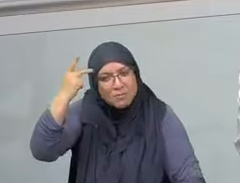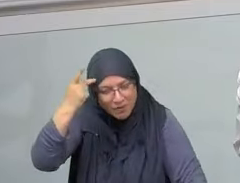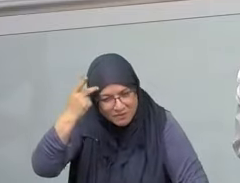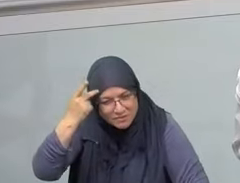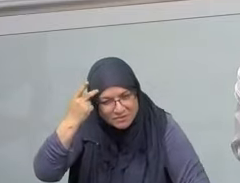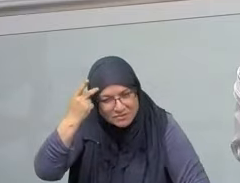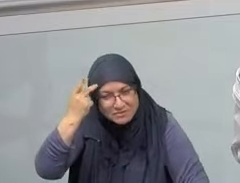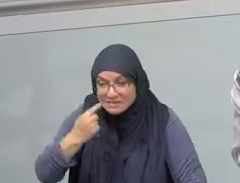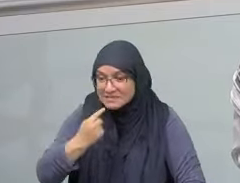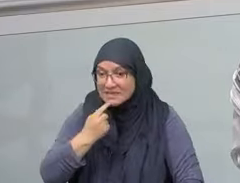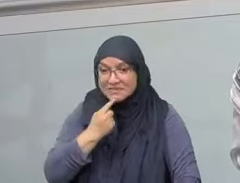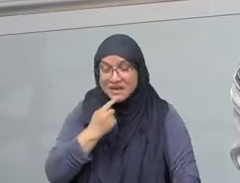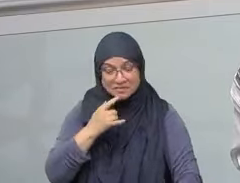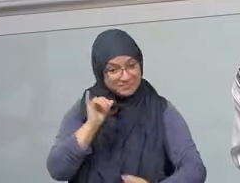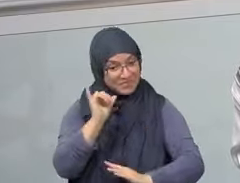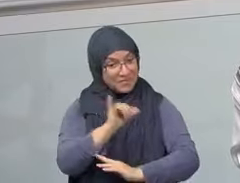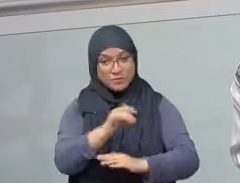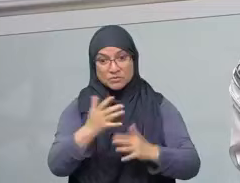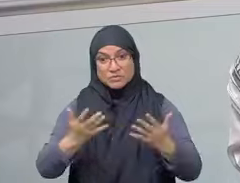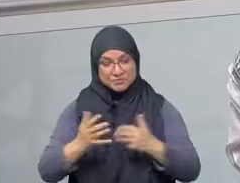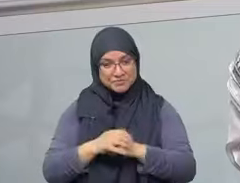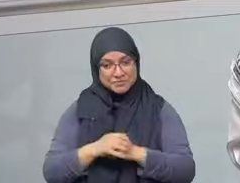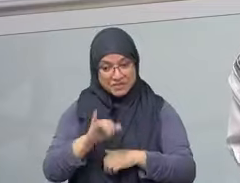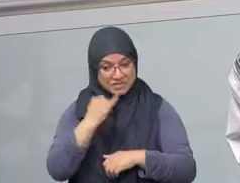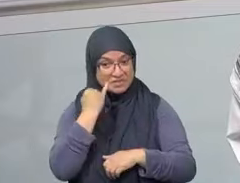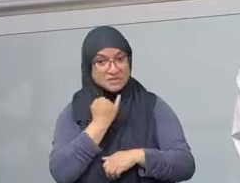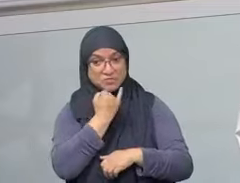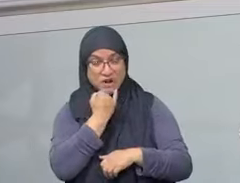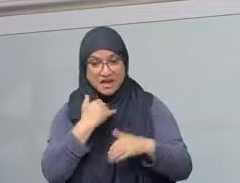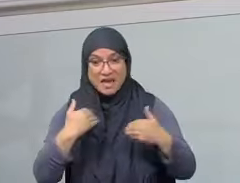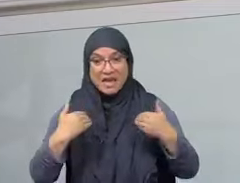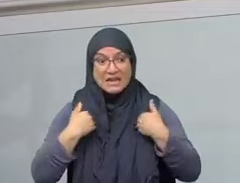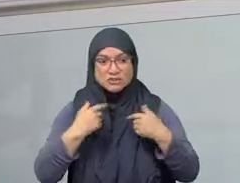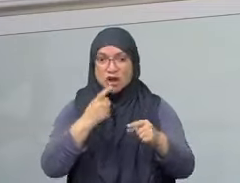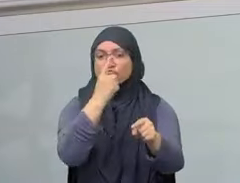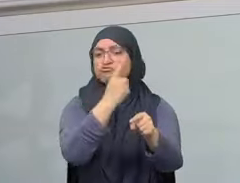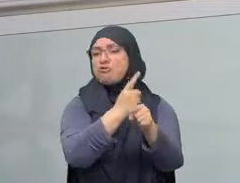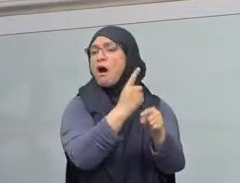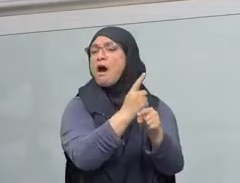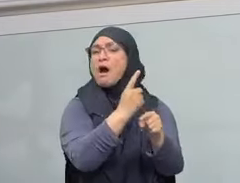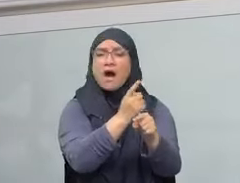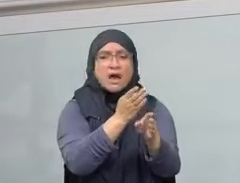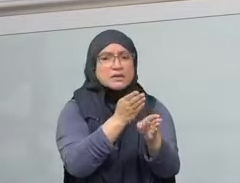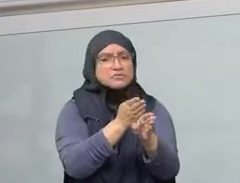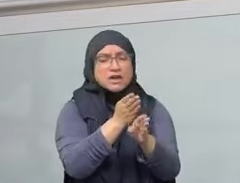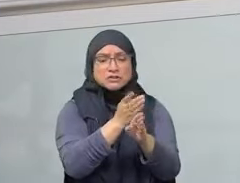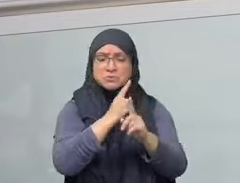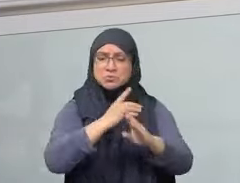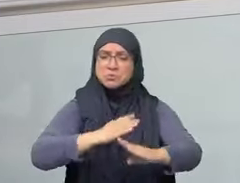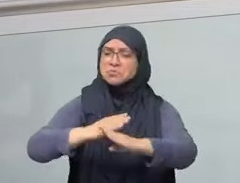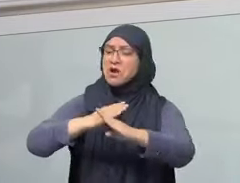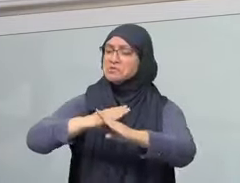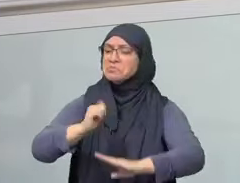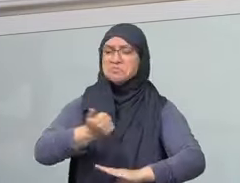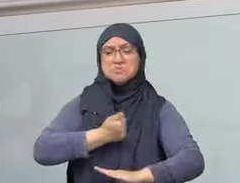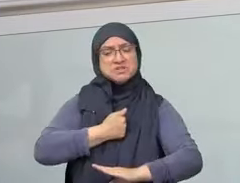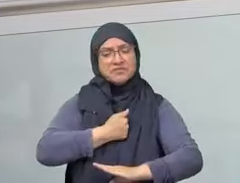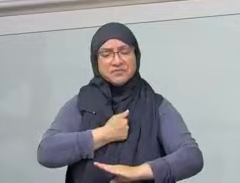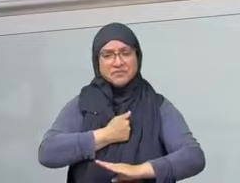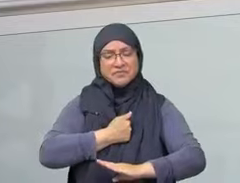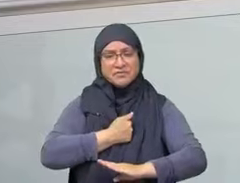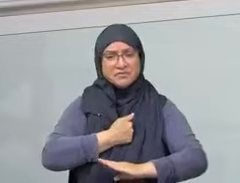over the last few weeks. Predictable moral bankruptcy. We're also not going to wait for Muslim governments